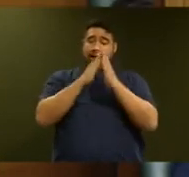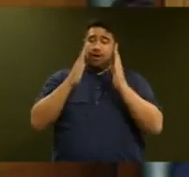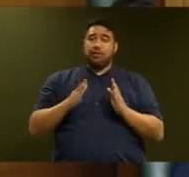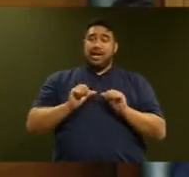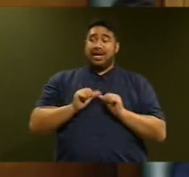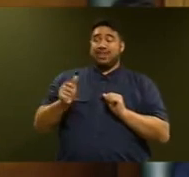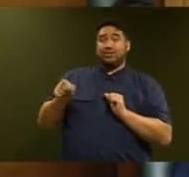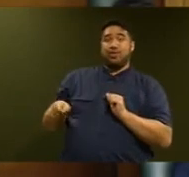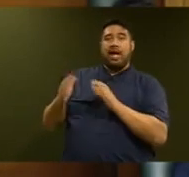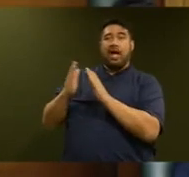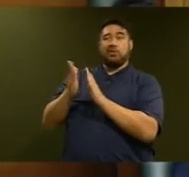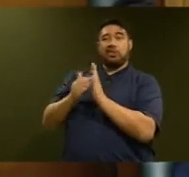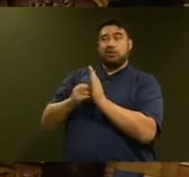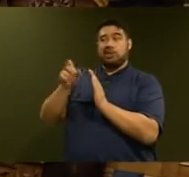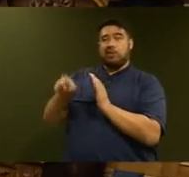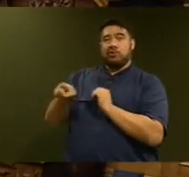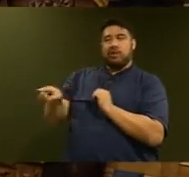New Zealand tenant will be evicted?